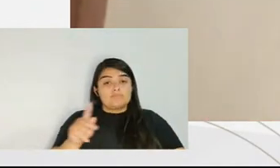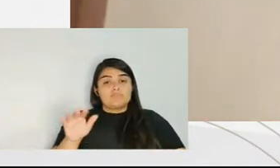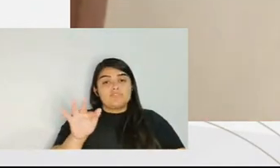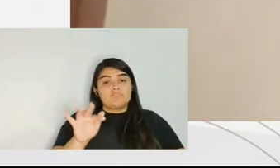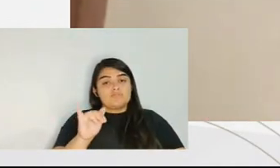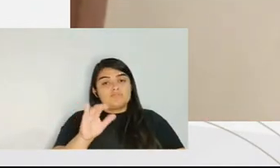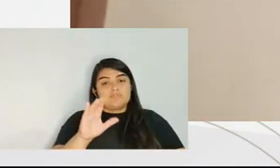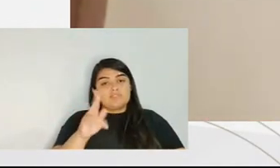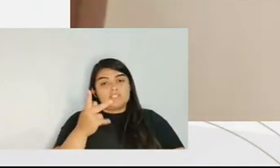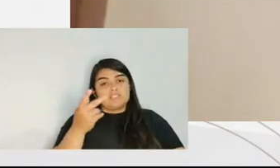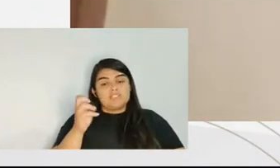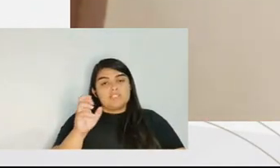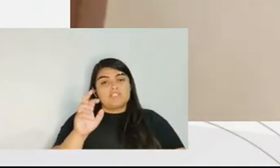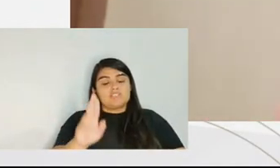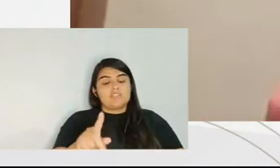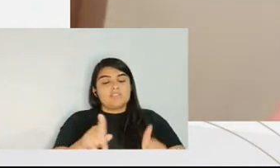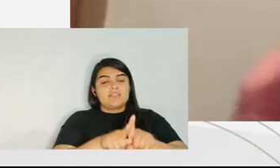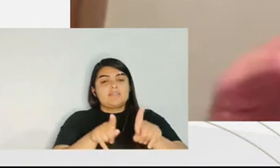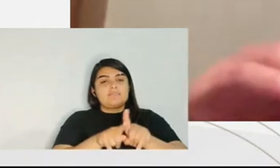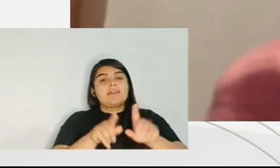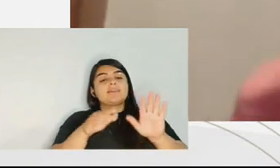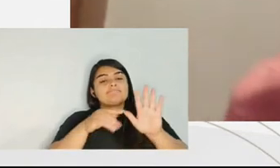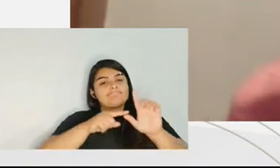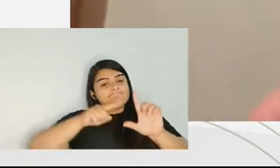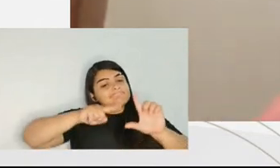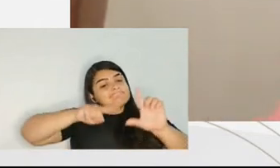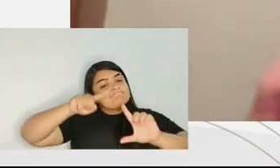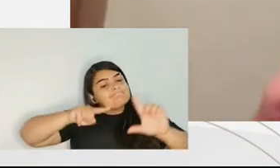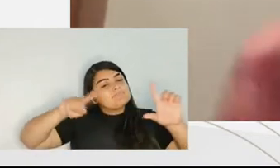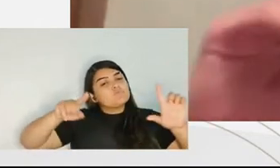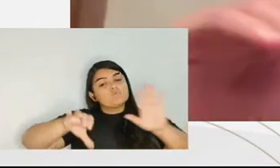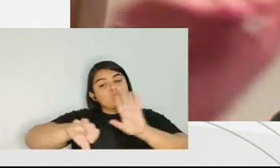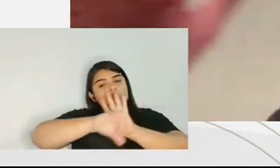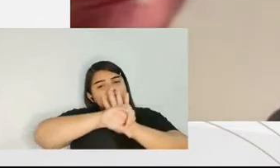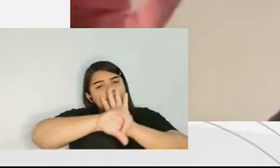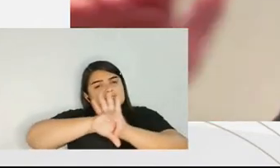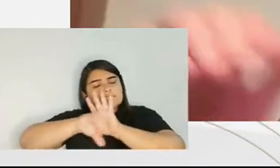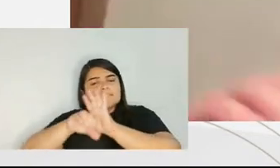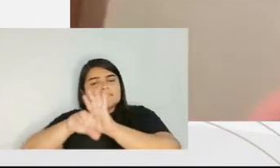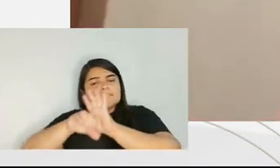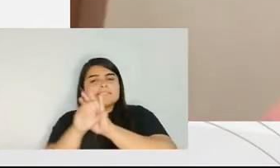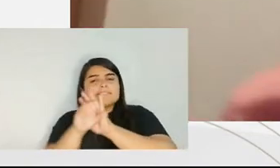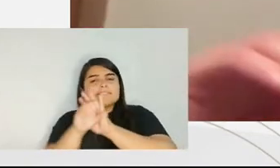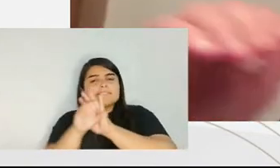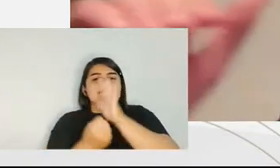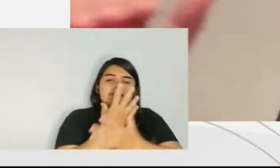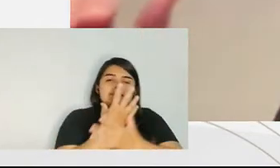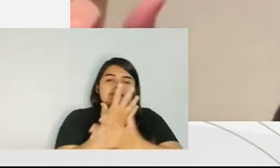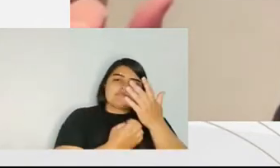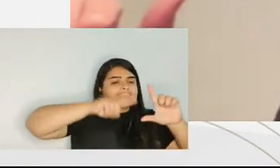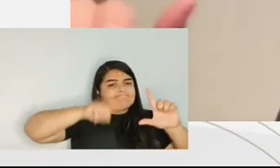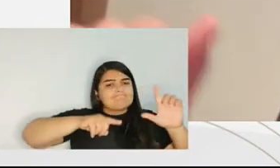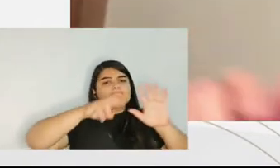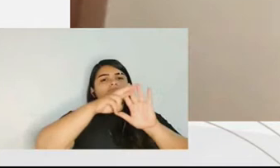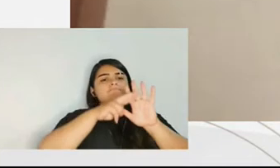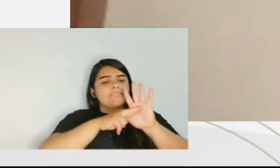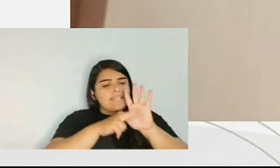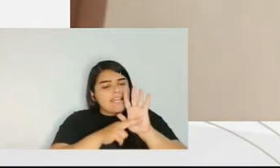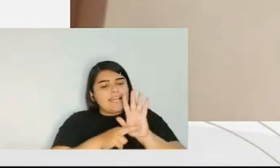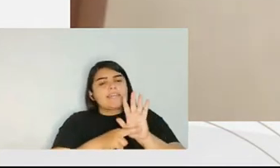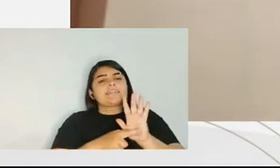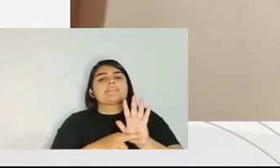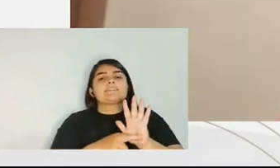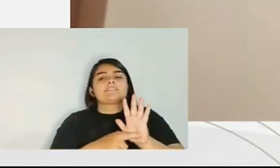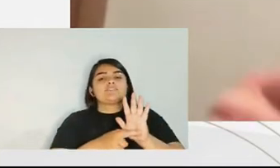ourselves to that. Dr. Fisher talks about, Professor Fisher talks about criminality, having